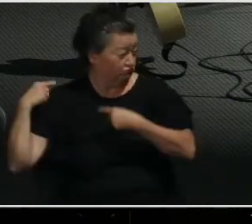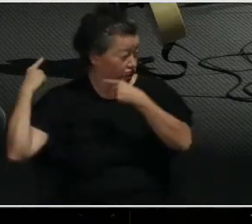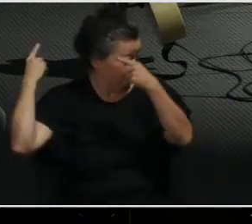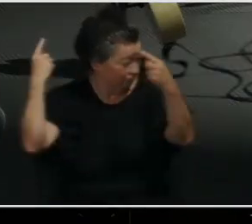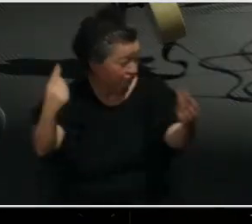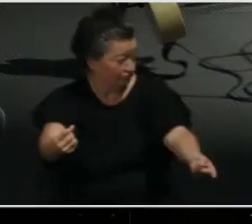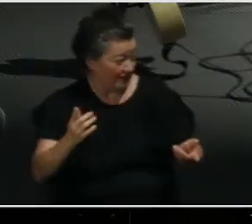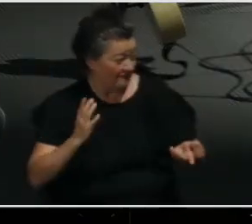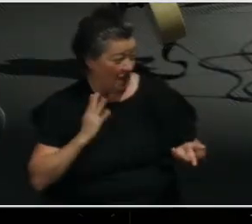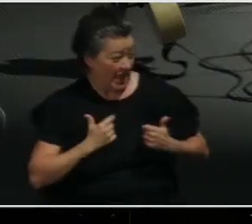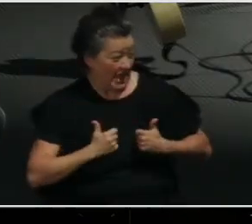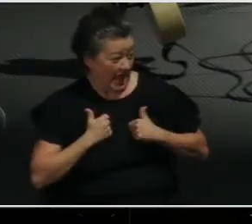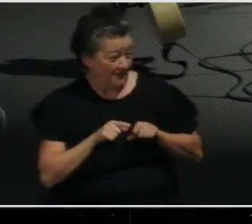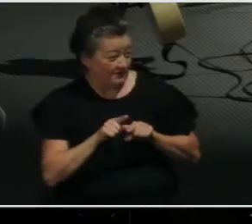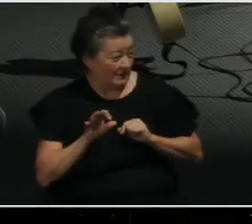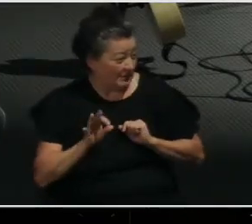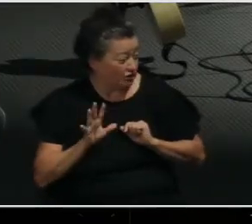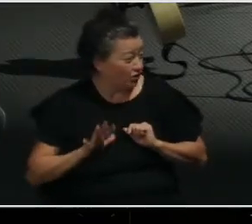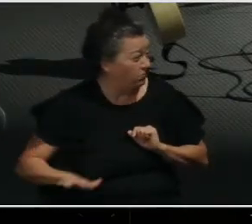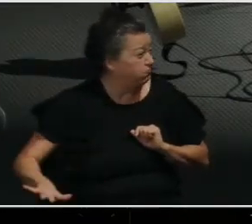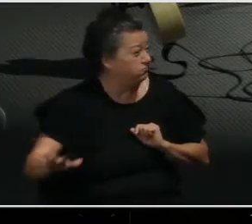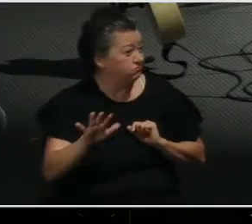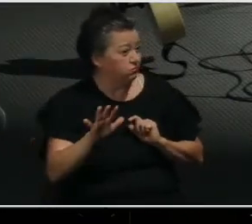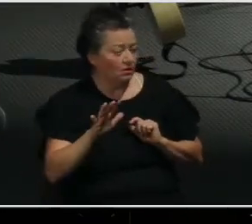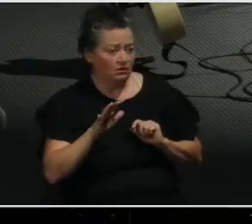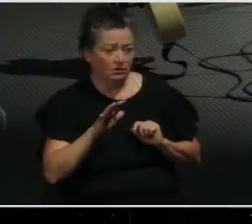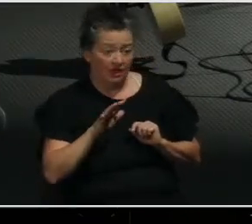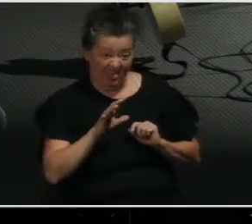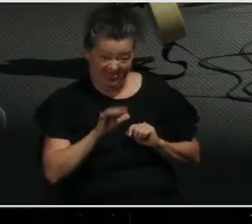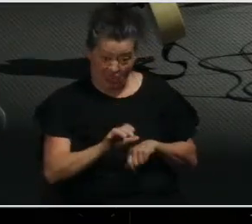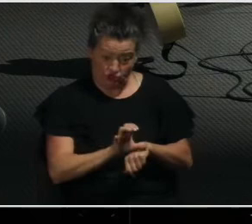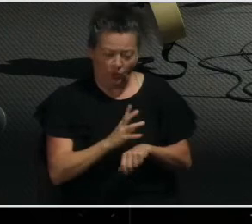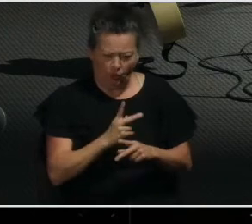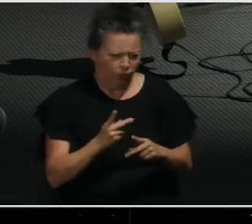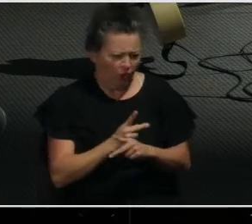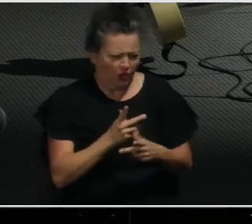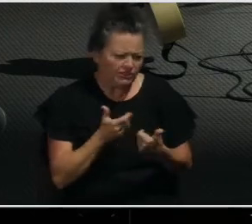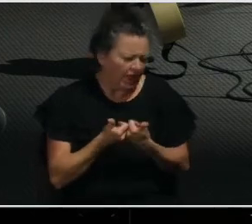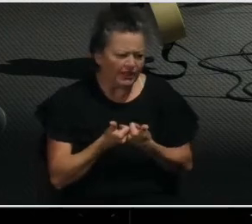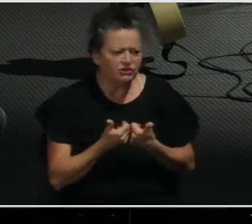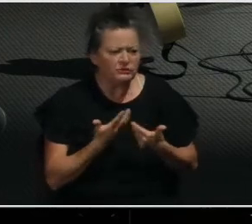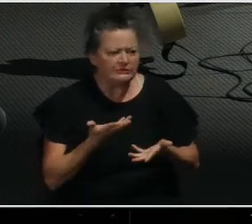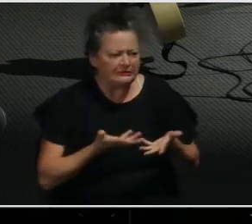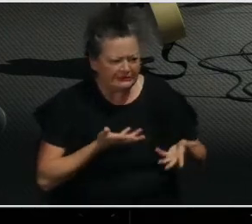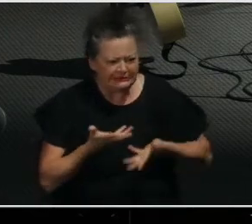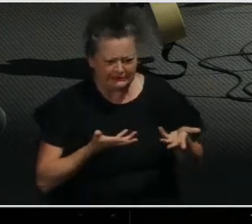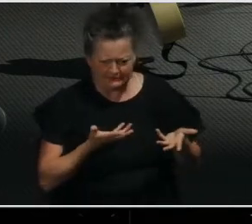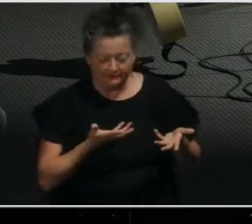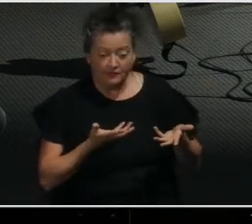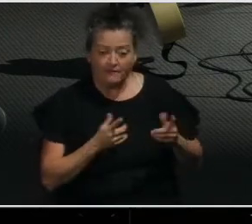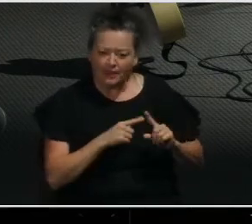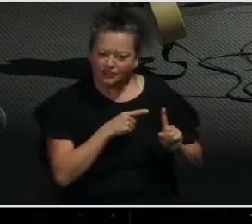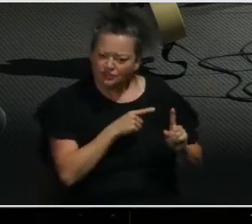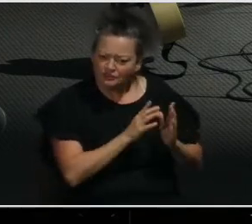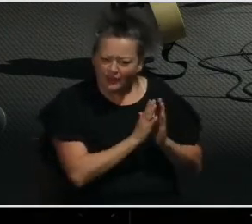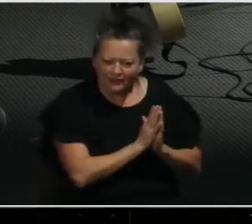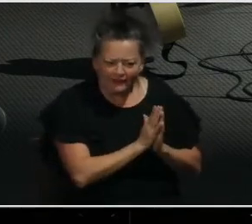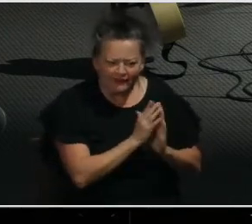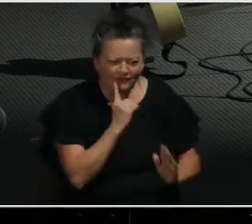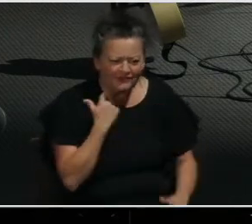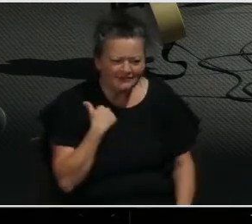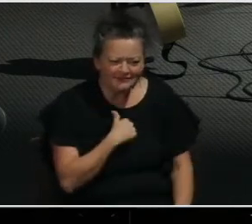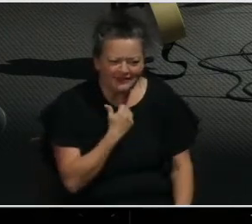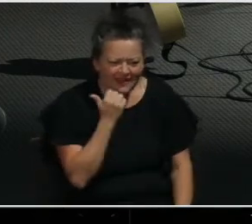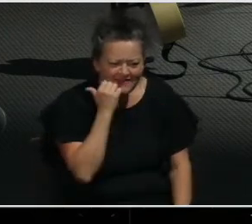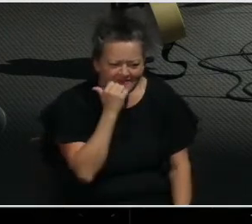lives. But Teresa prayed. In her life, things had happened that